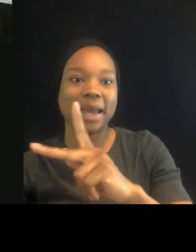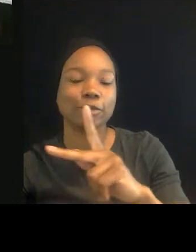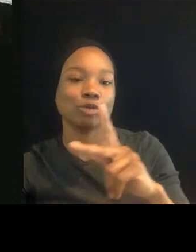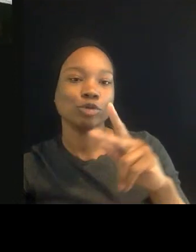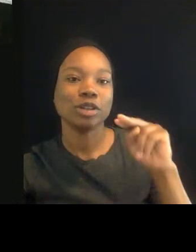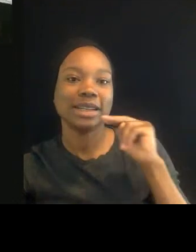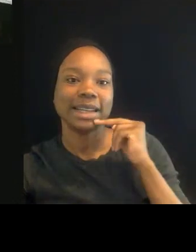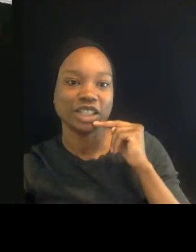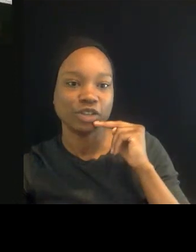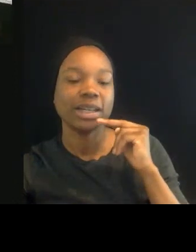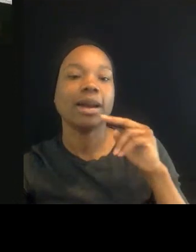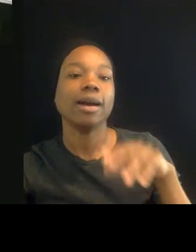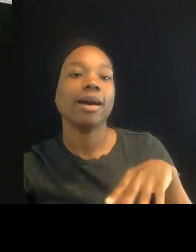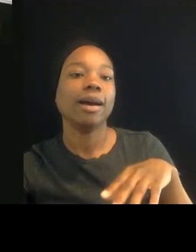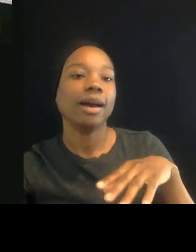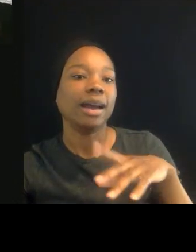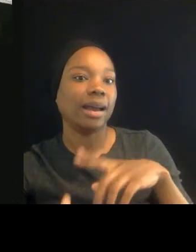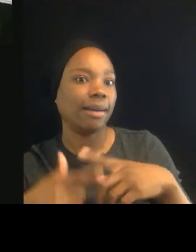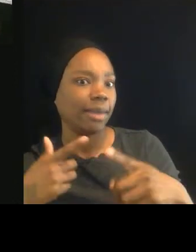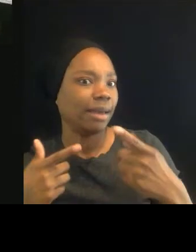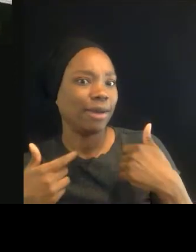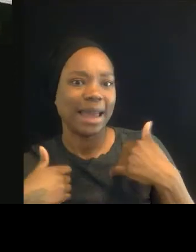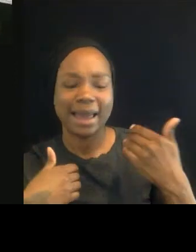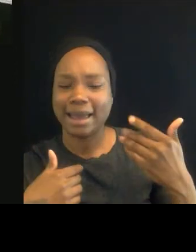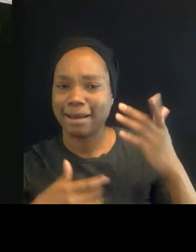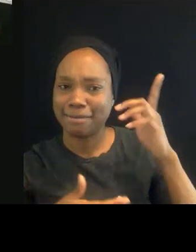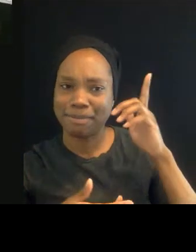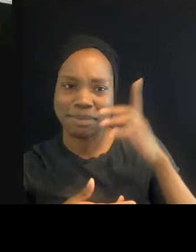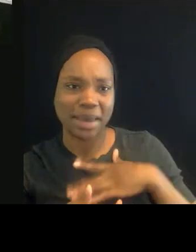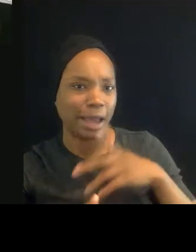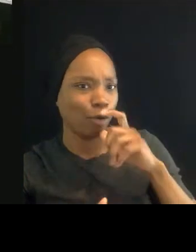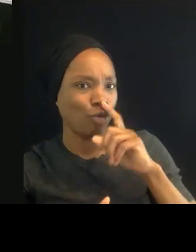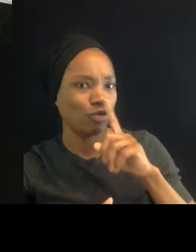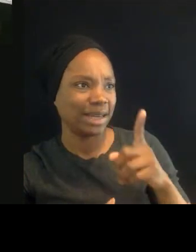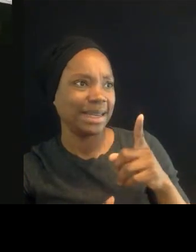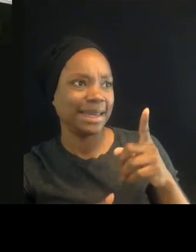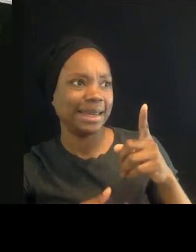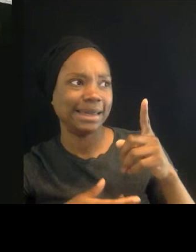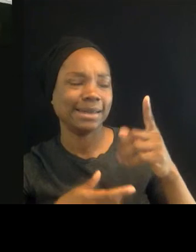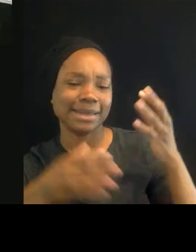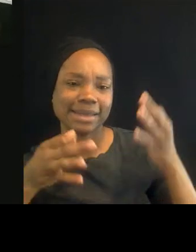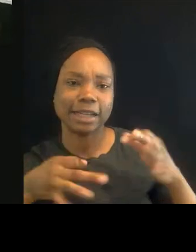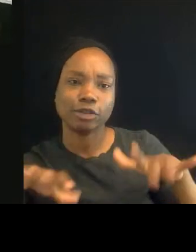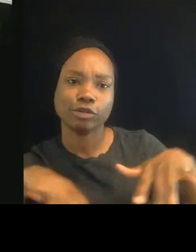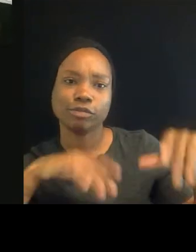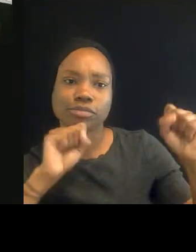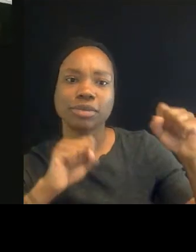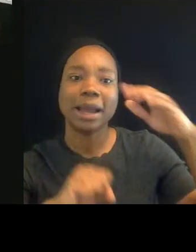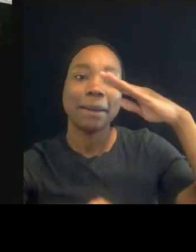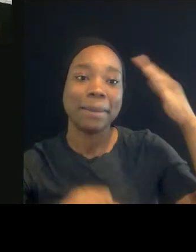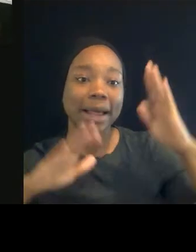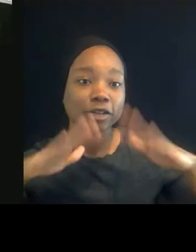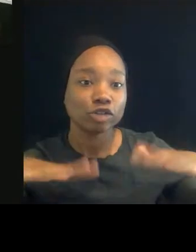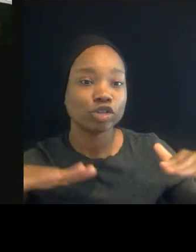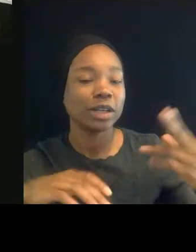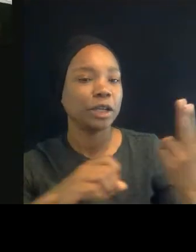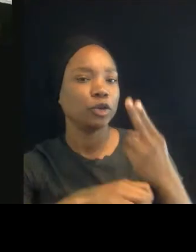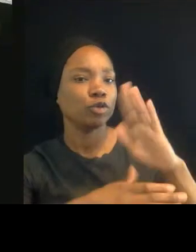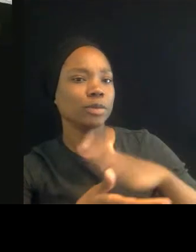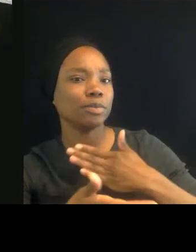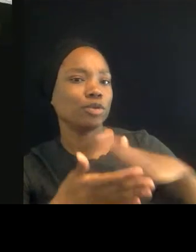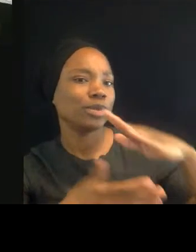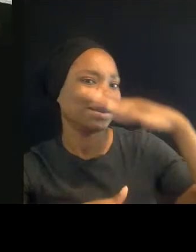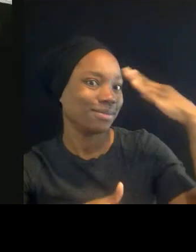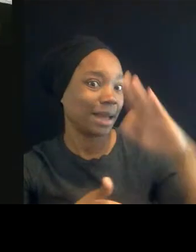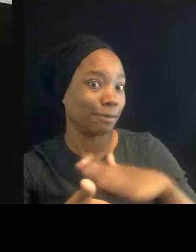And he really used black music to heal me. And I started getting into music and playing the trombone and piano and going to see a lot of these great musicians, the James